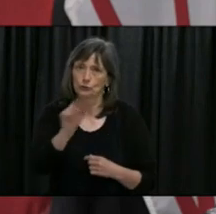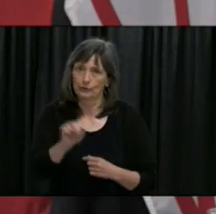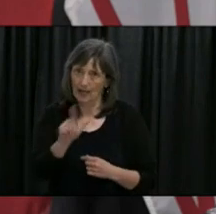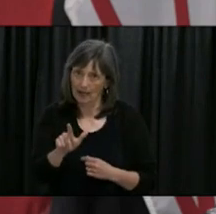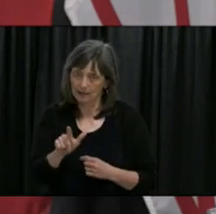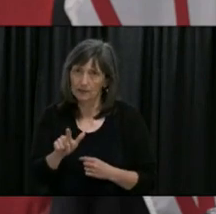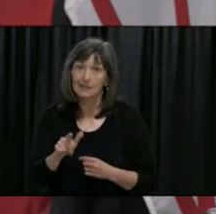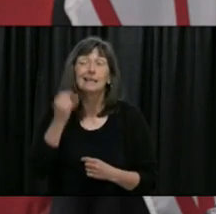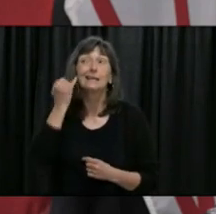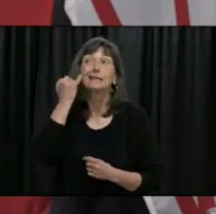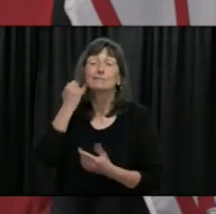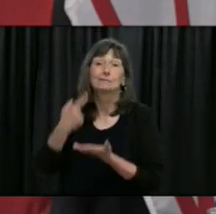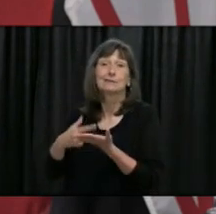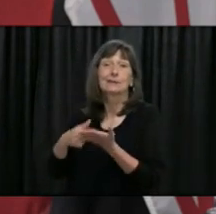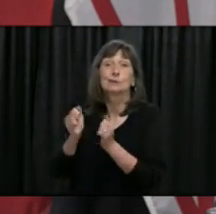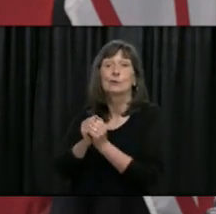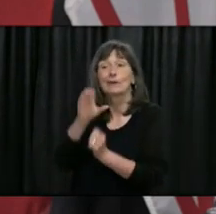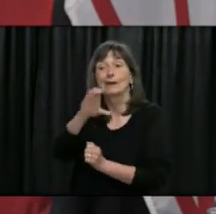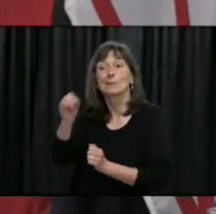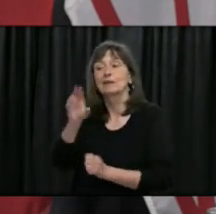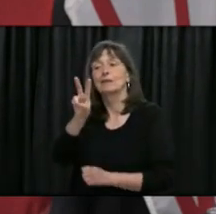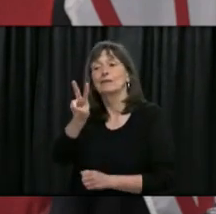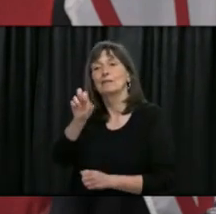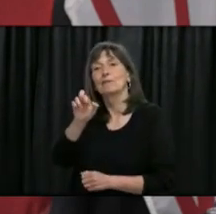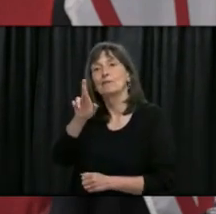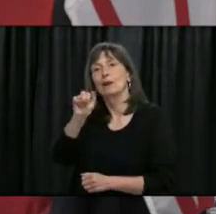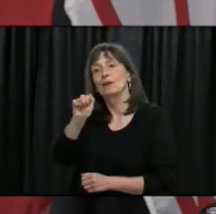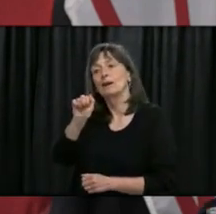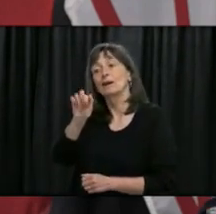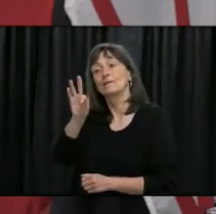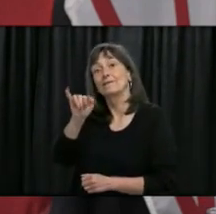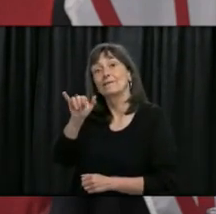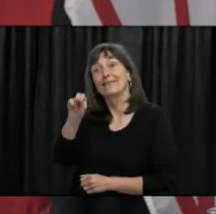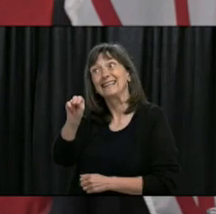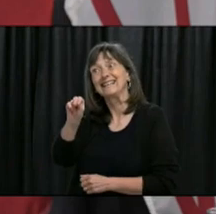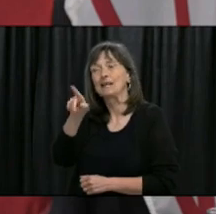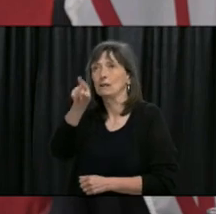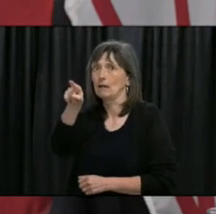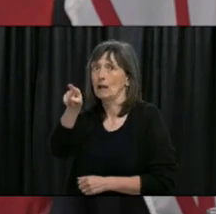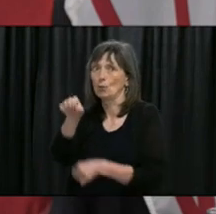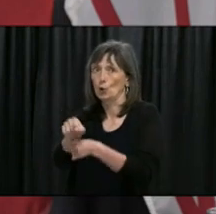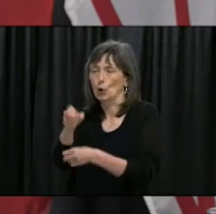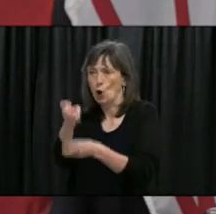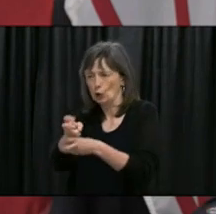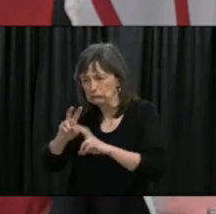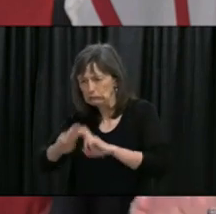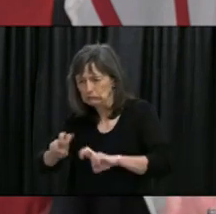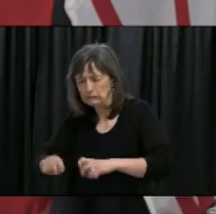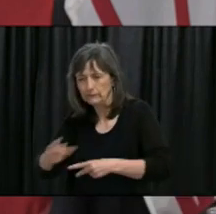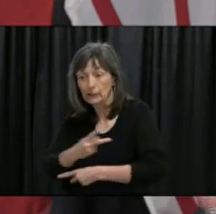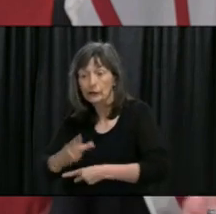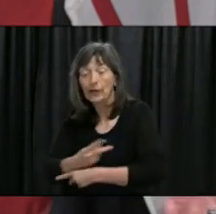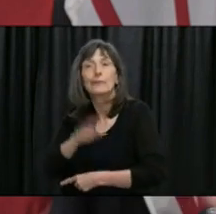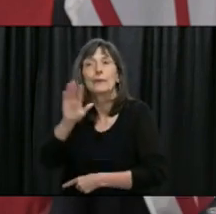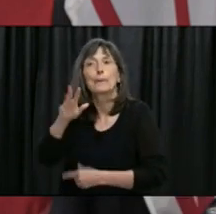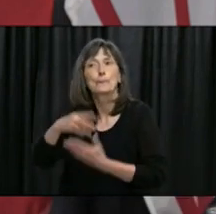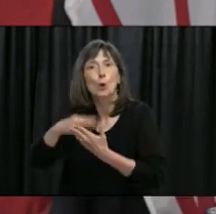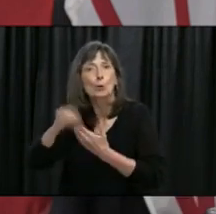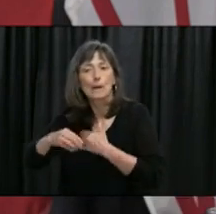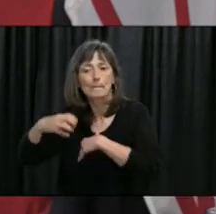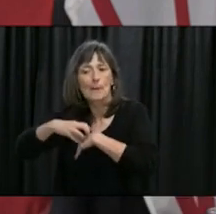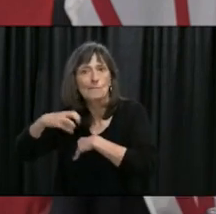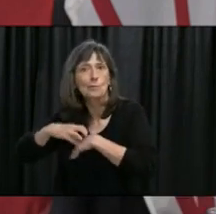companies like Verifun who's been doing a lot of work in this where they see their best results would be through programming that would actually